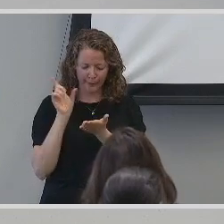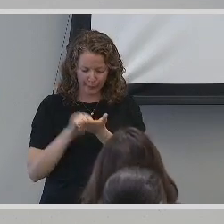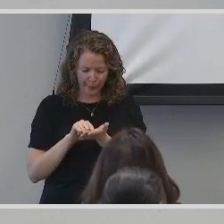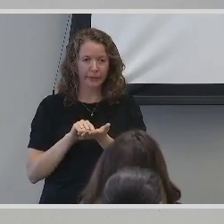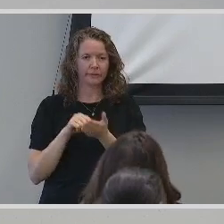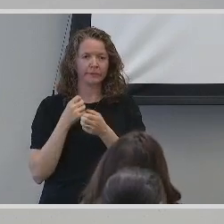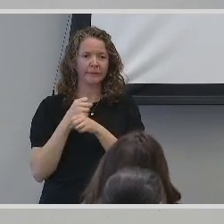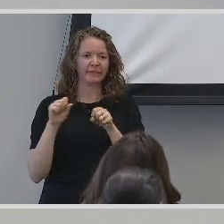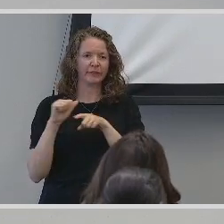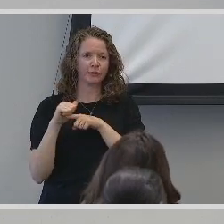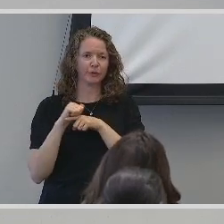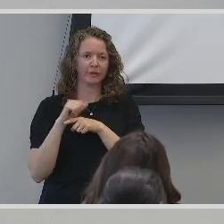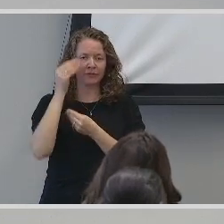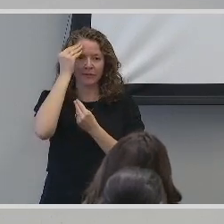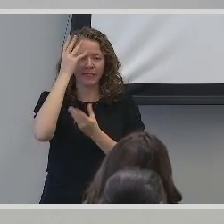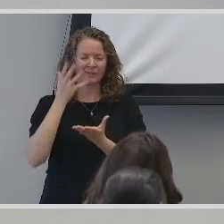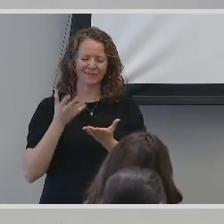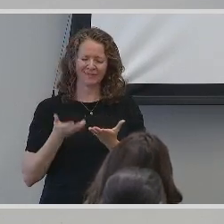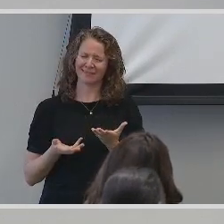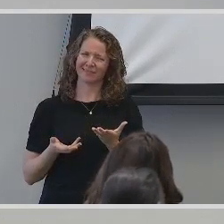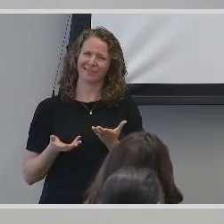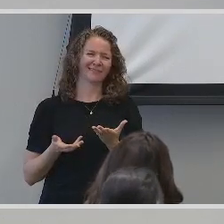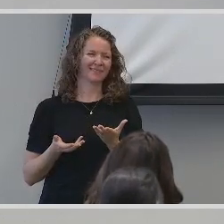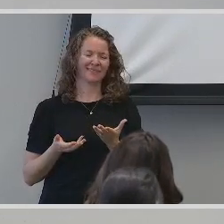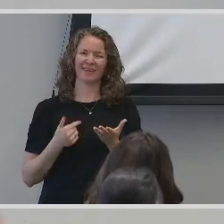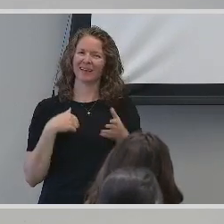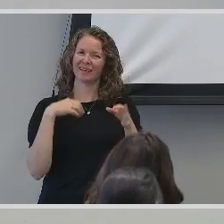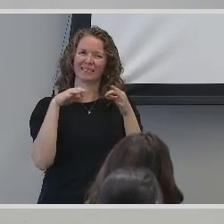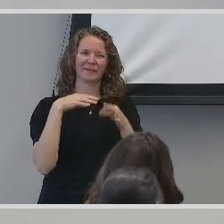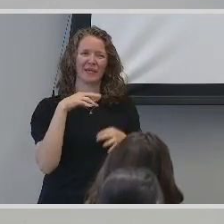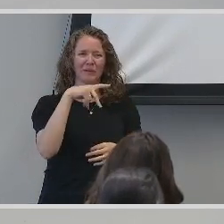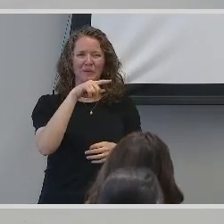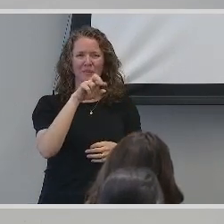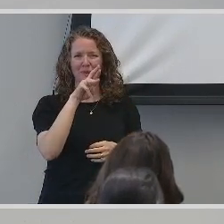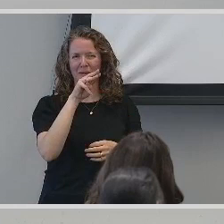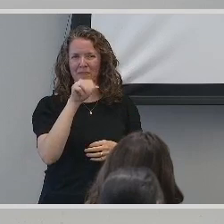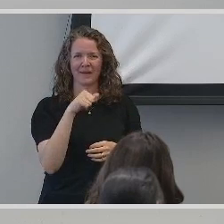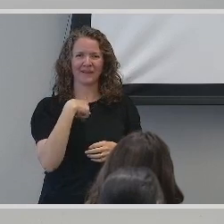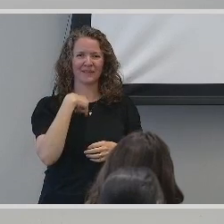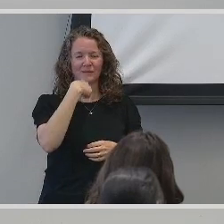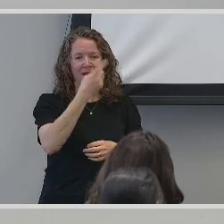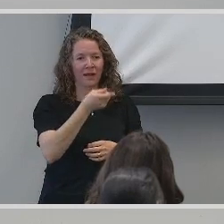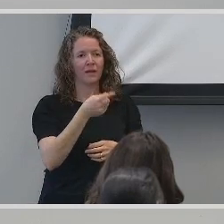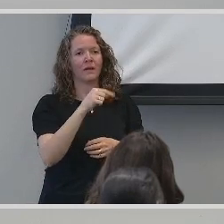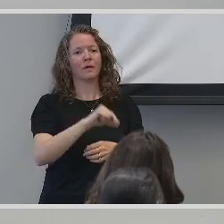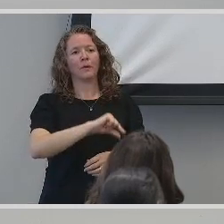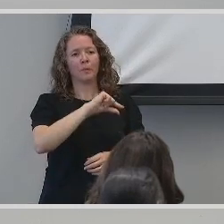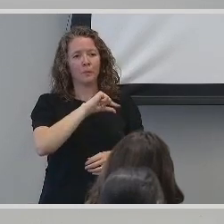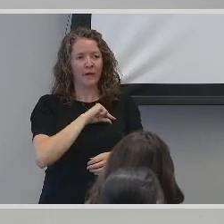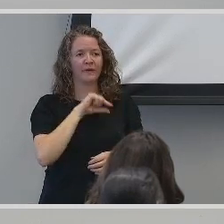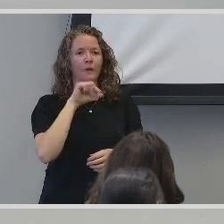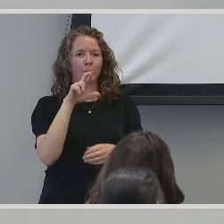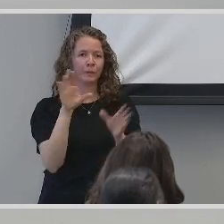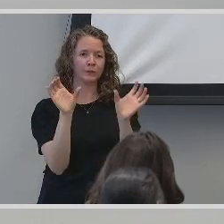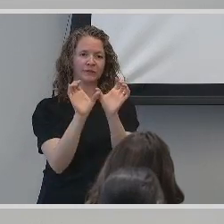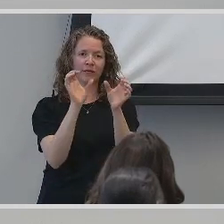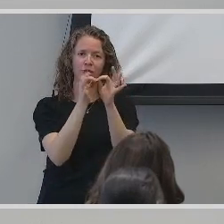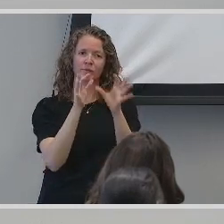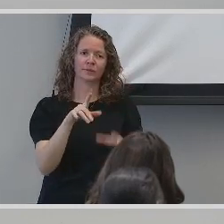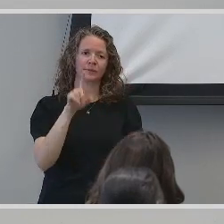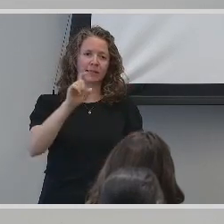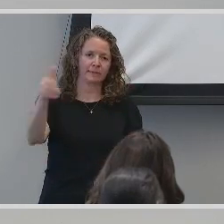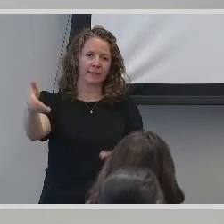After the meeting, I explained to the district that only qualified or certified sign language interpreters should be hired for such purposes.